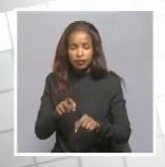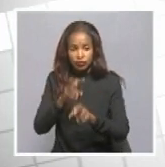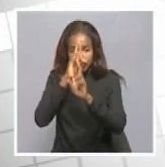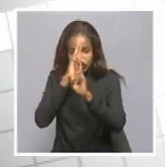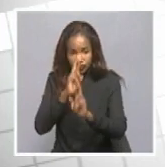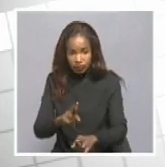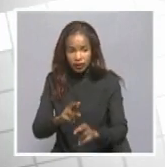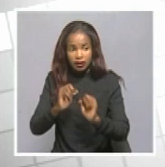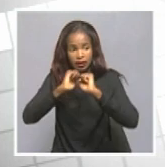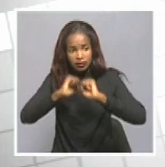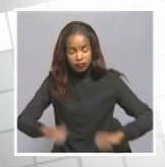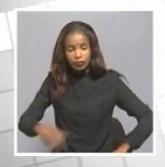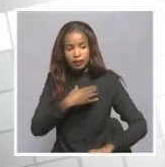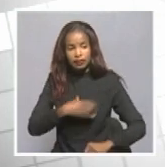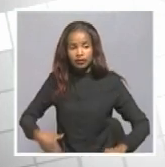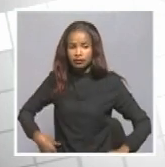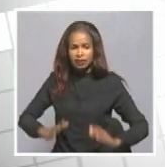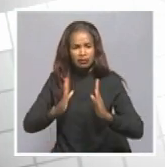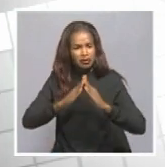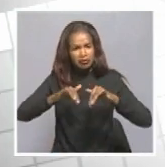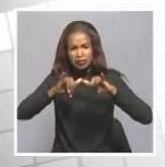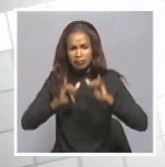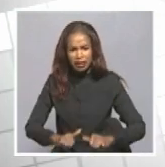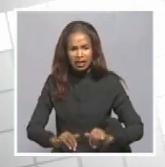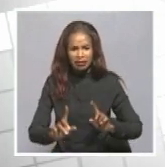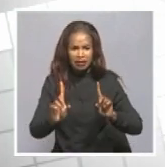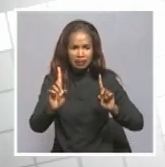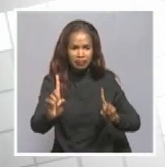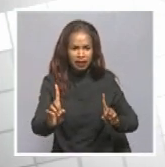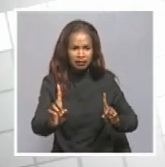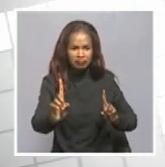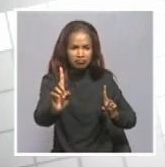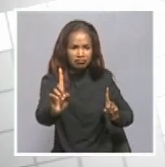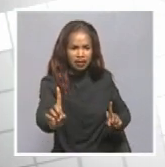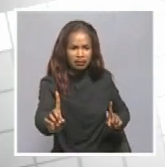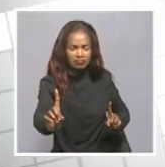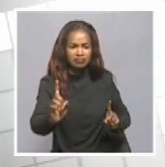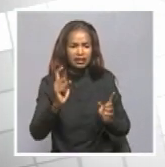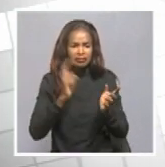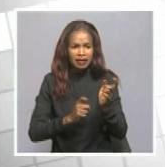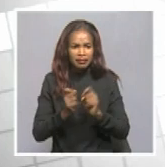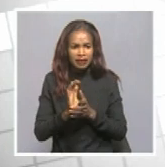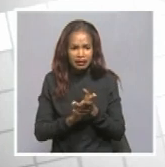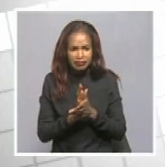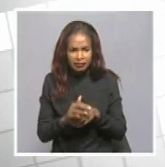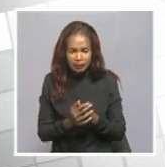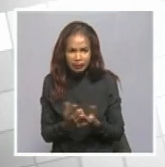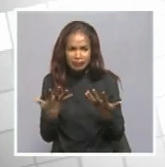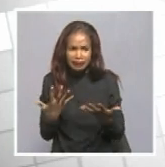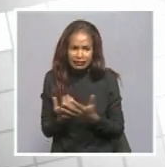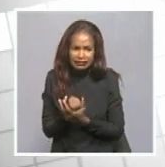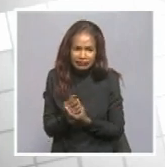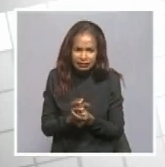COVID-19 in terms of social distancing, in terms of sanitation, to make sure that people's hands are cleaned.